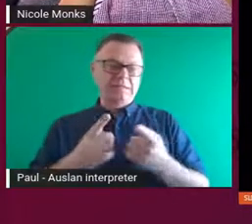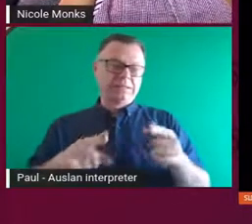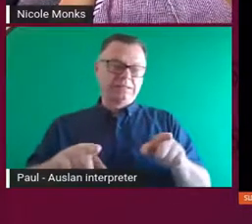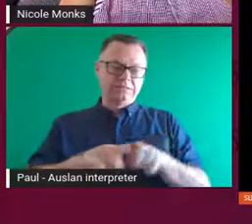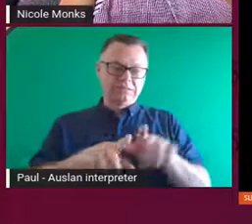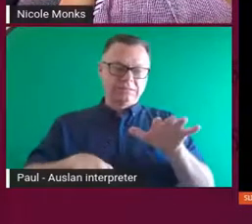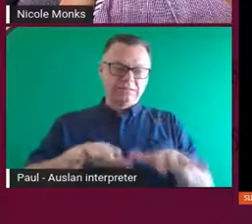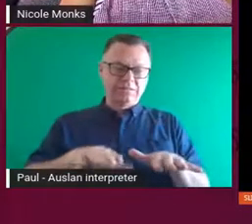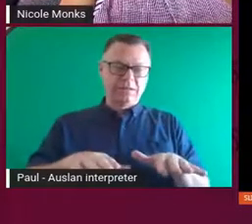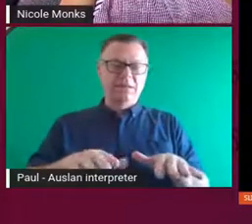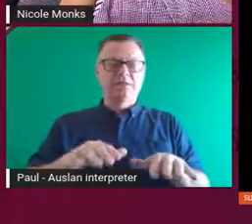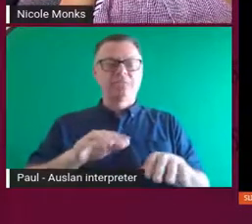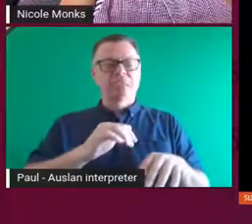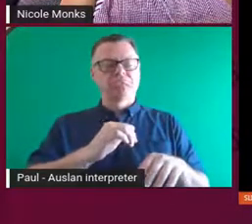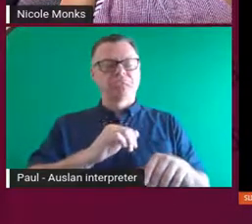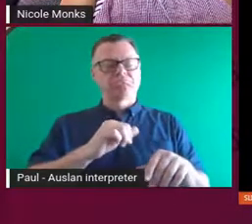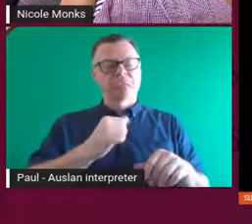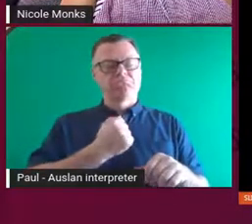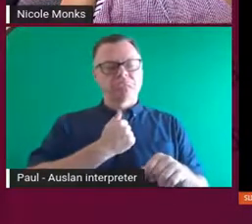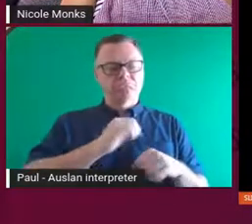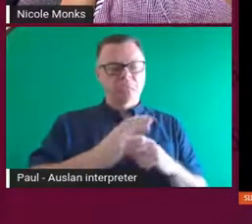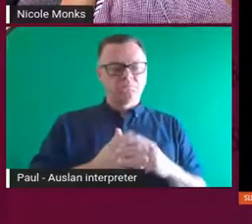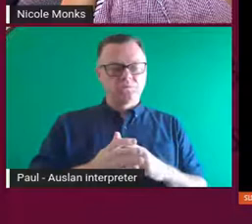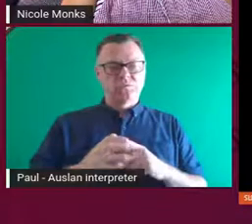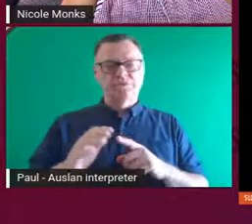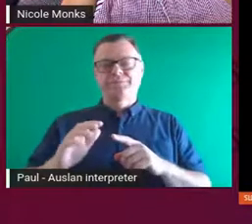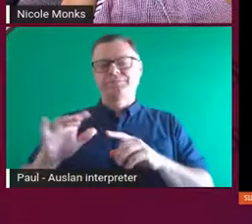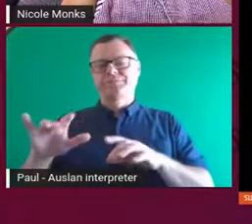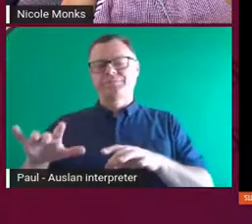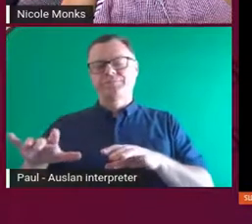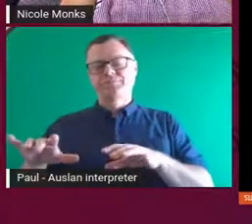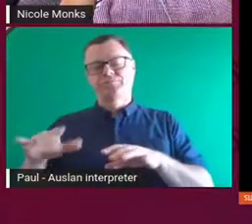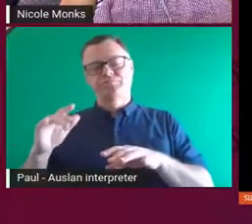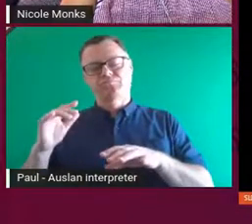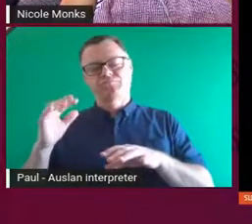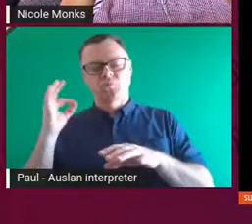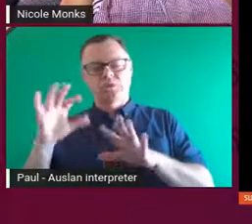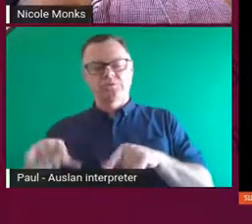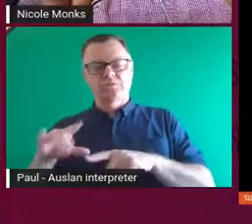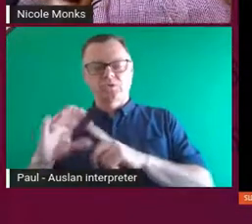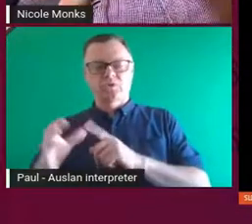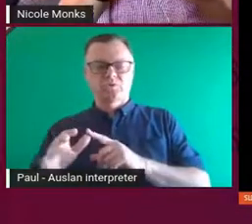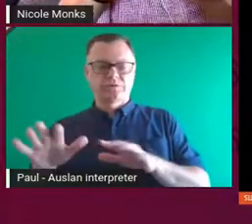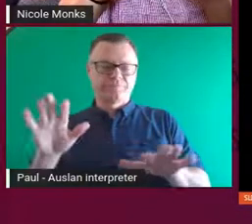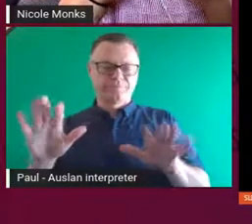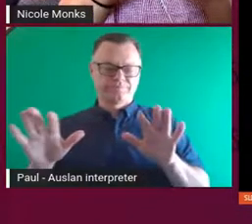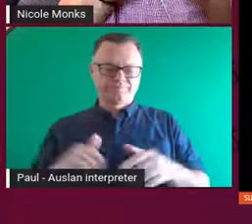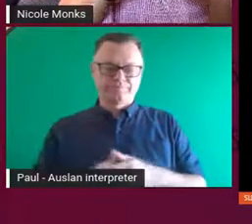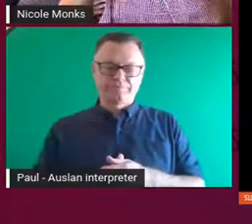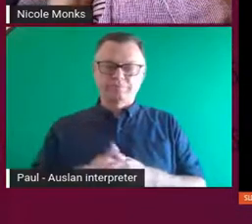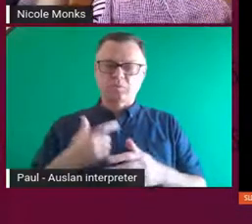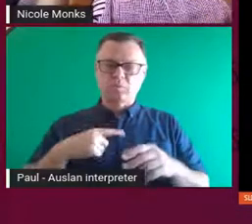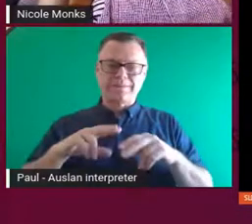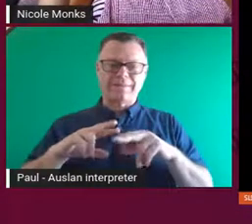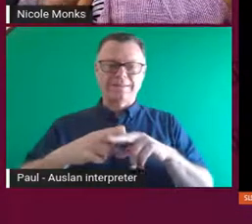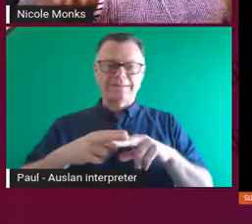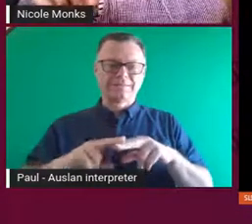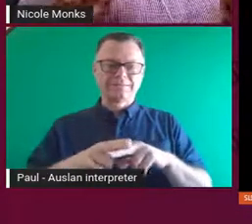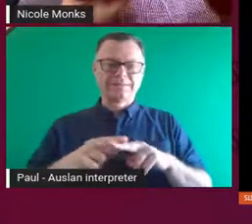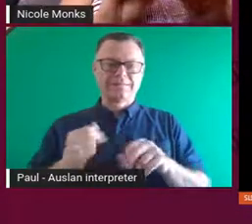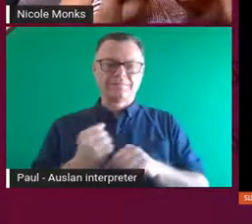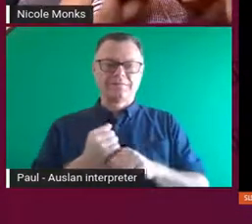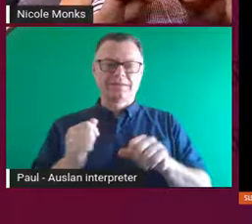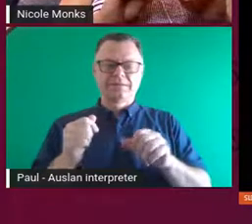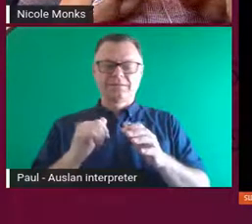between our cultures. So obviously the knitting, we were creating this kind of square